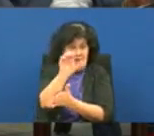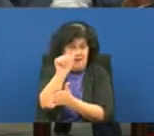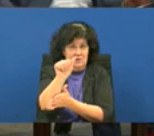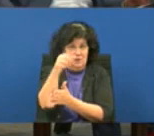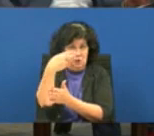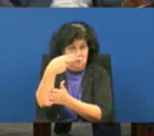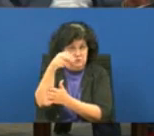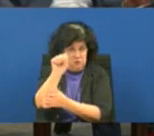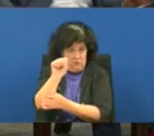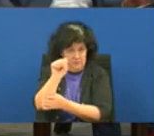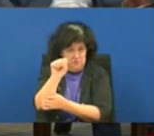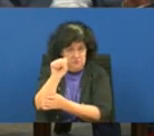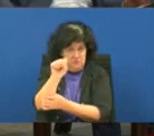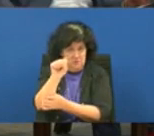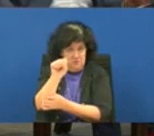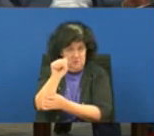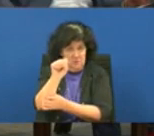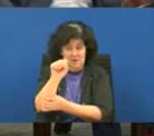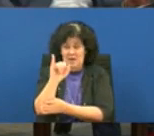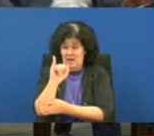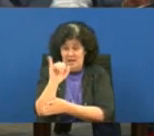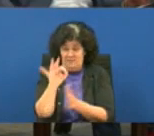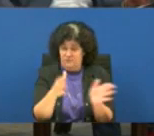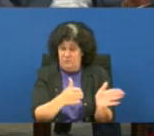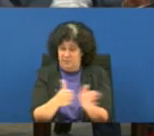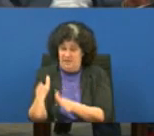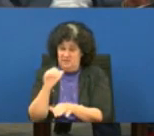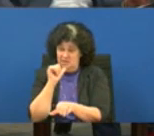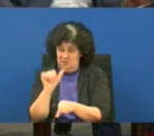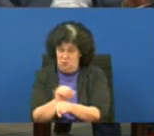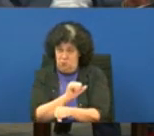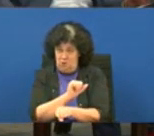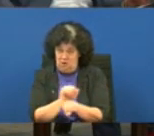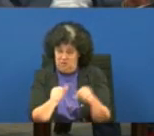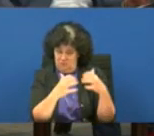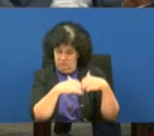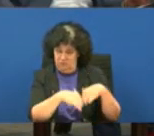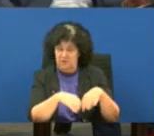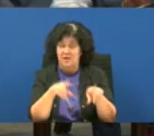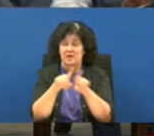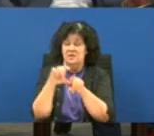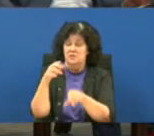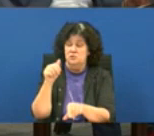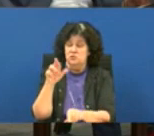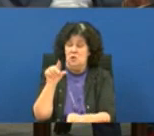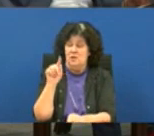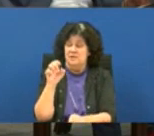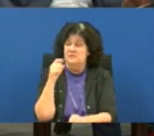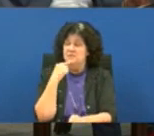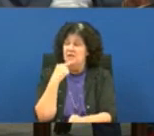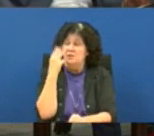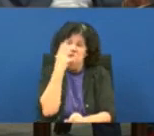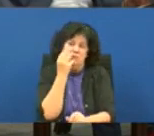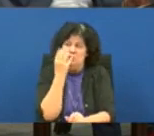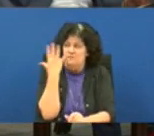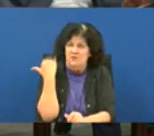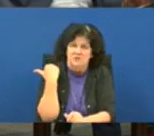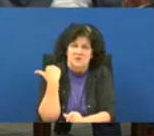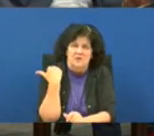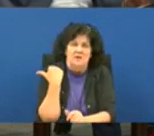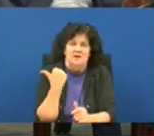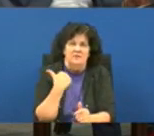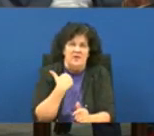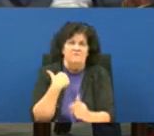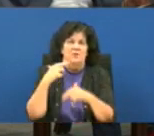if this plan did not work as charlotte said so eloquently they are